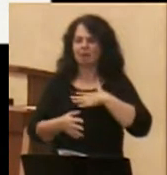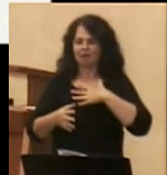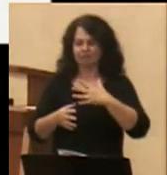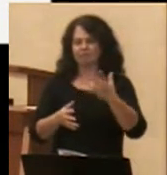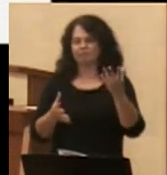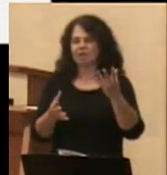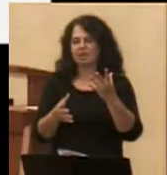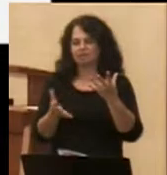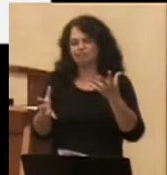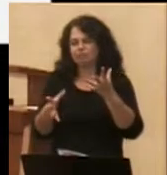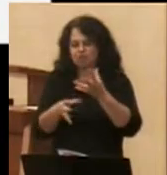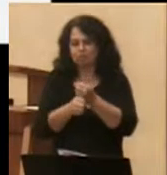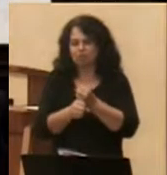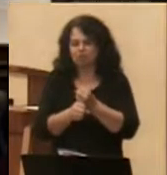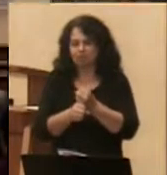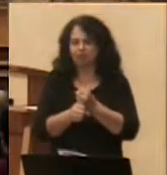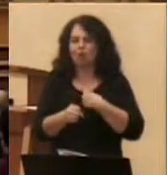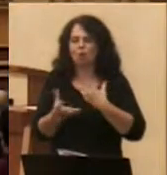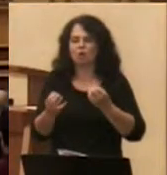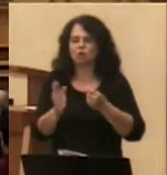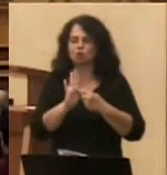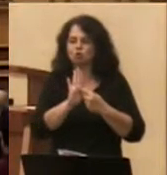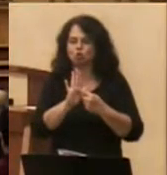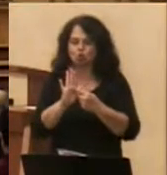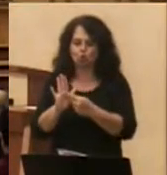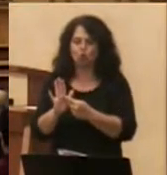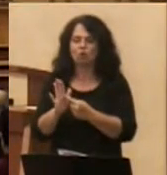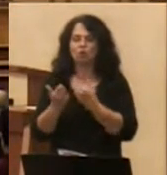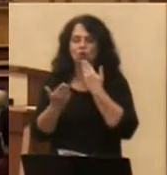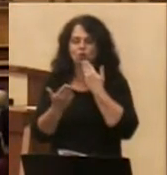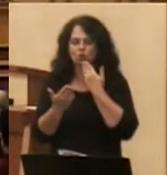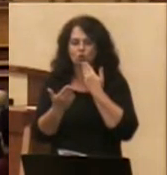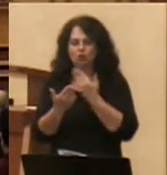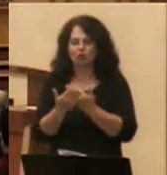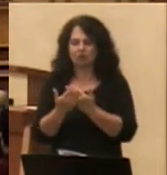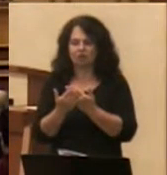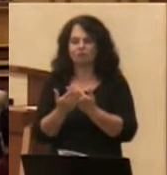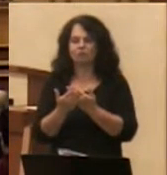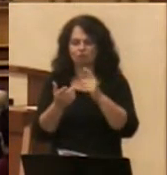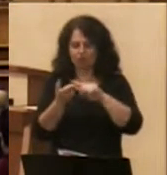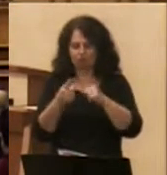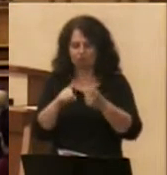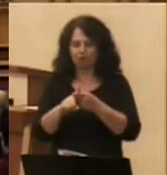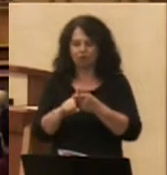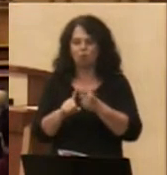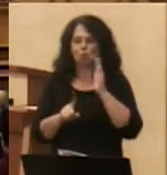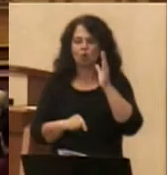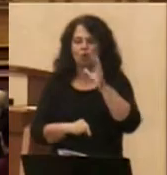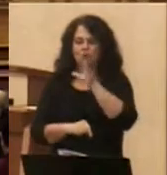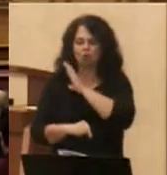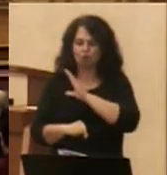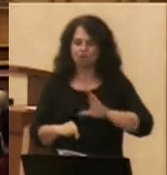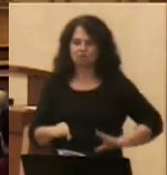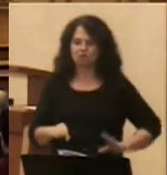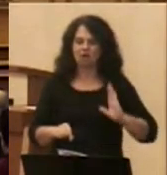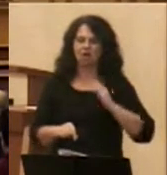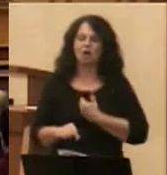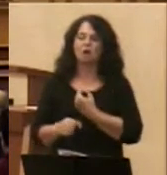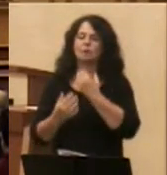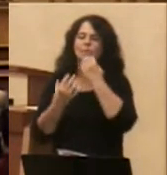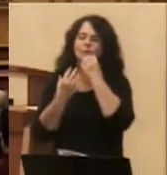to show it to you in good friendship hoping for your appreciation. May Christ, our beloved Lord,